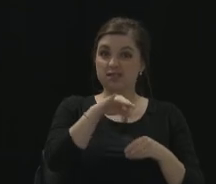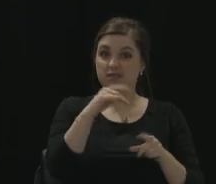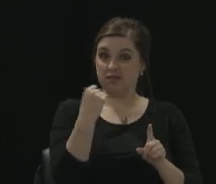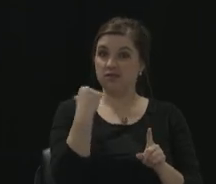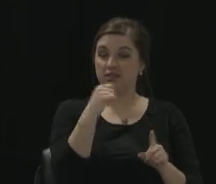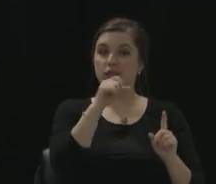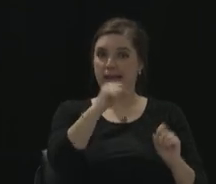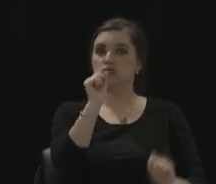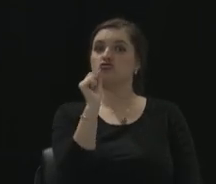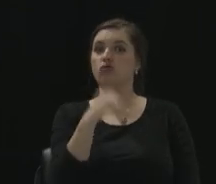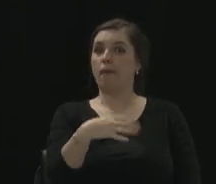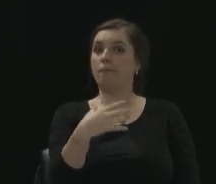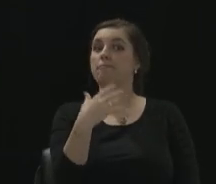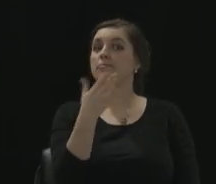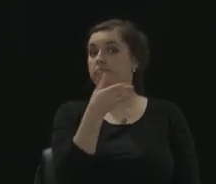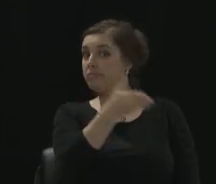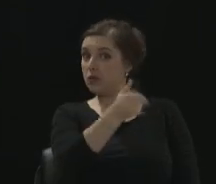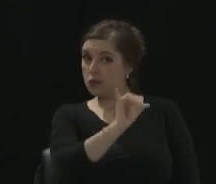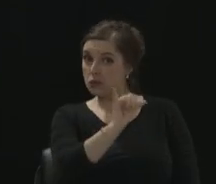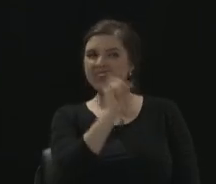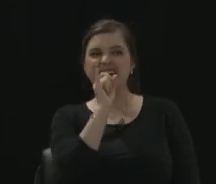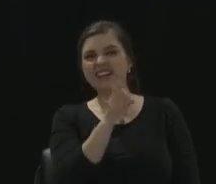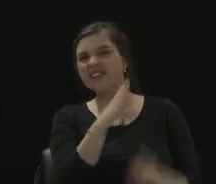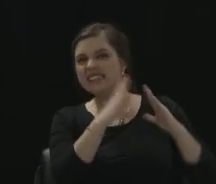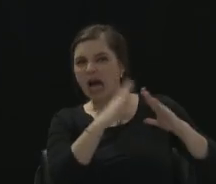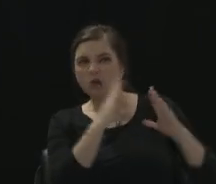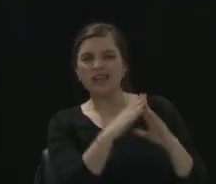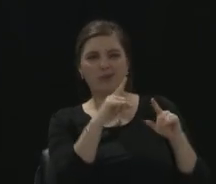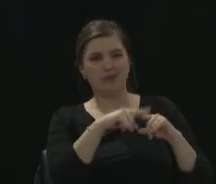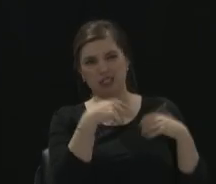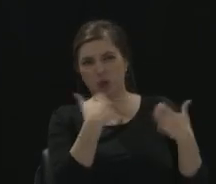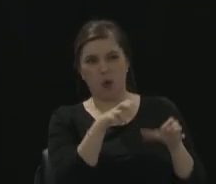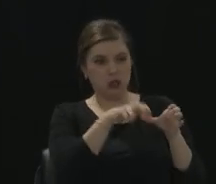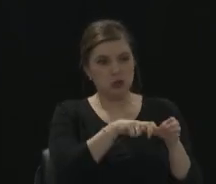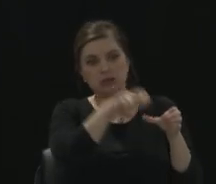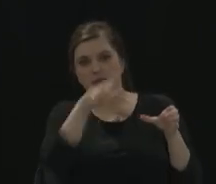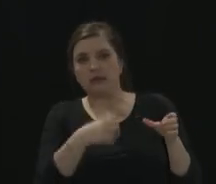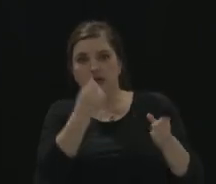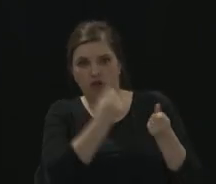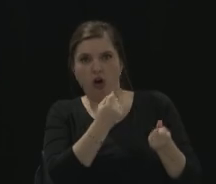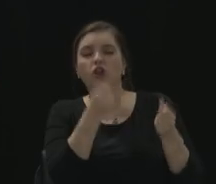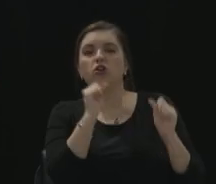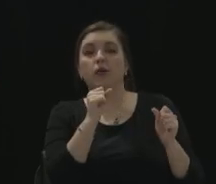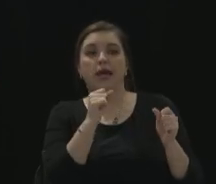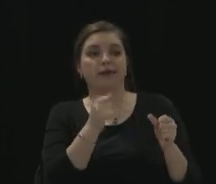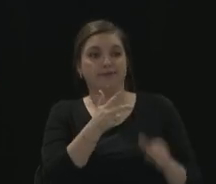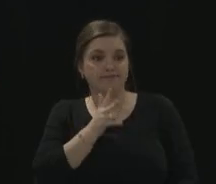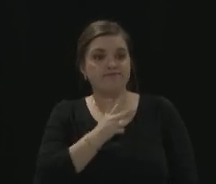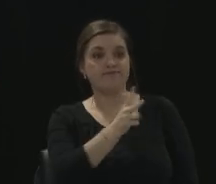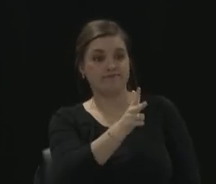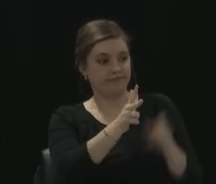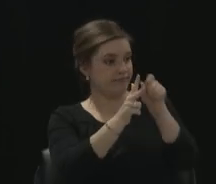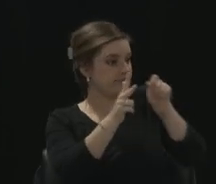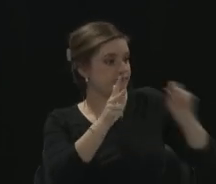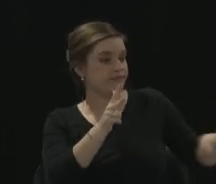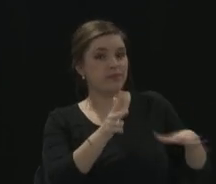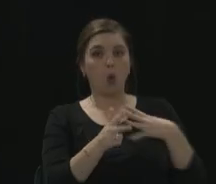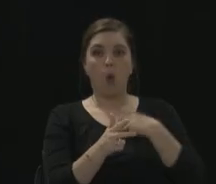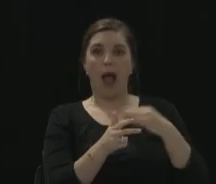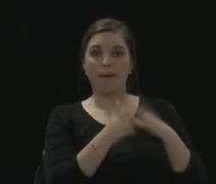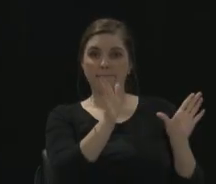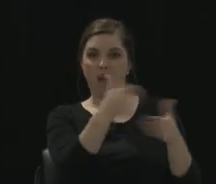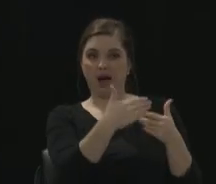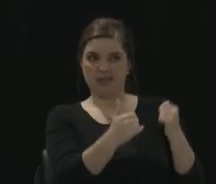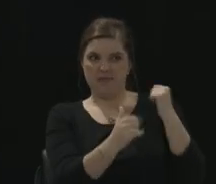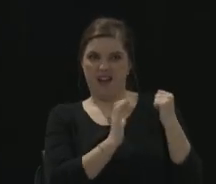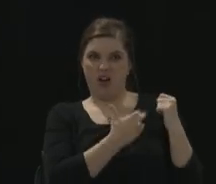And if you are downtown and not wanting to get out of the car, you can throw it right in that drop box. It's a big white box right at the back of our building. And that's